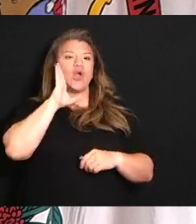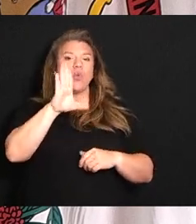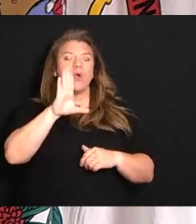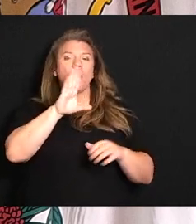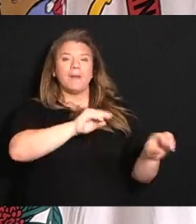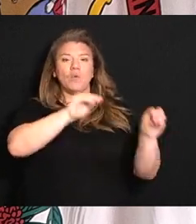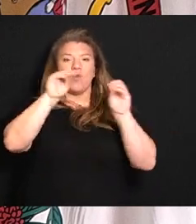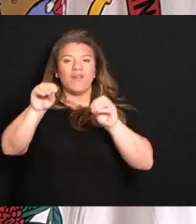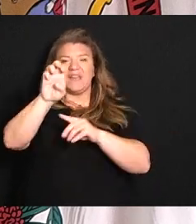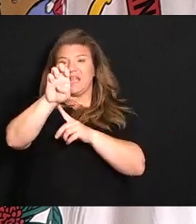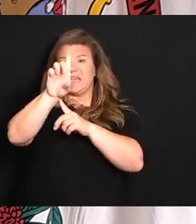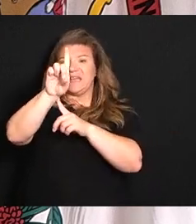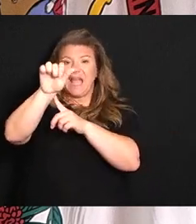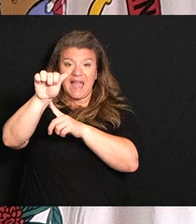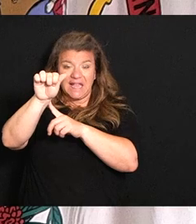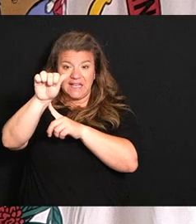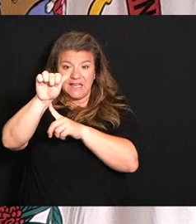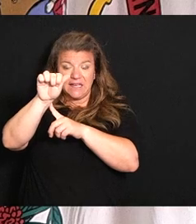EDA.